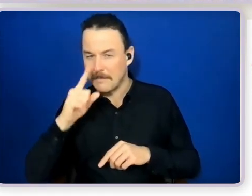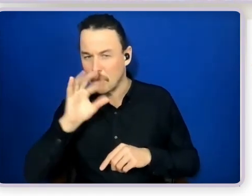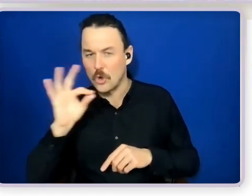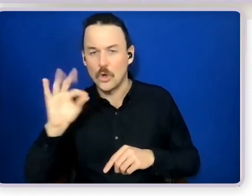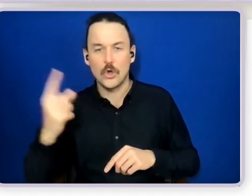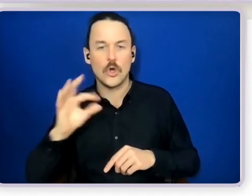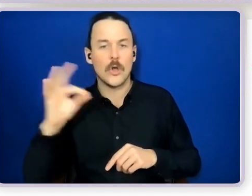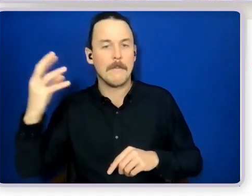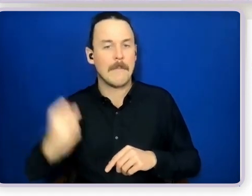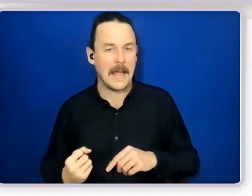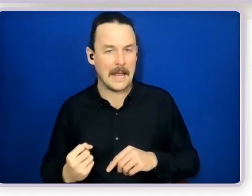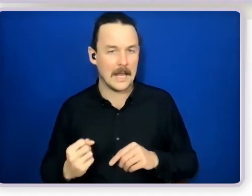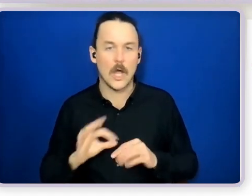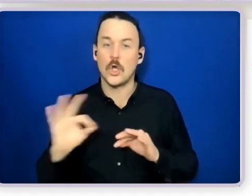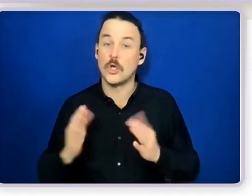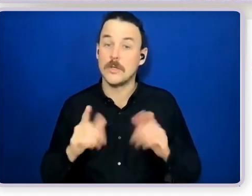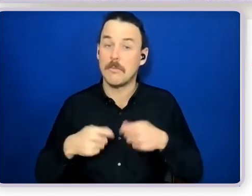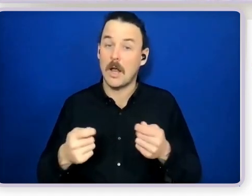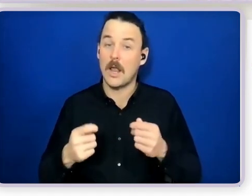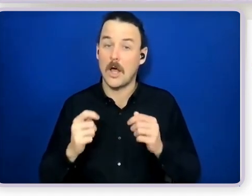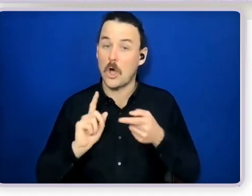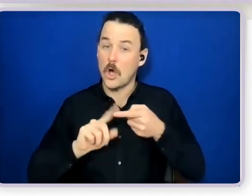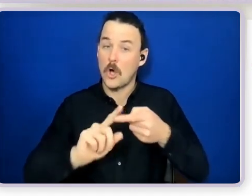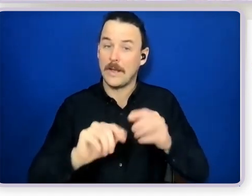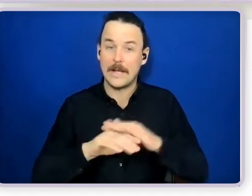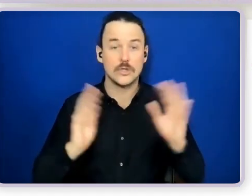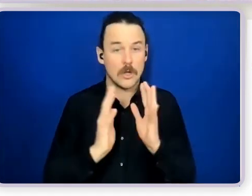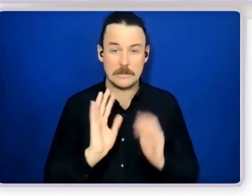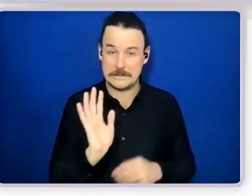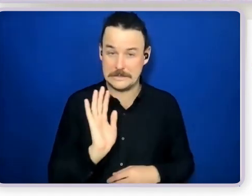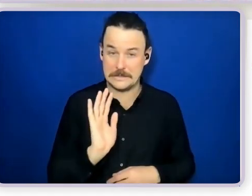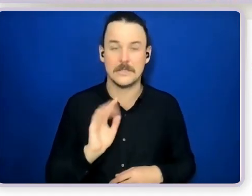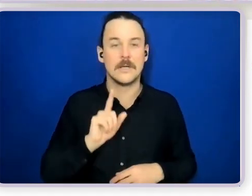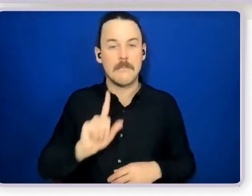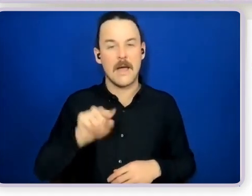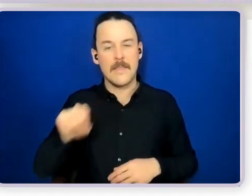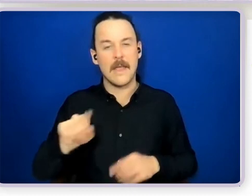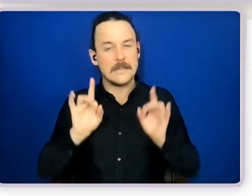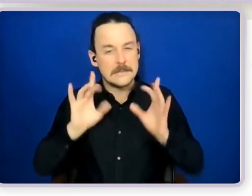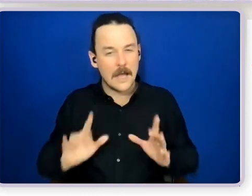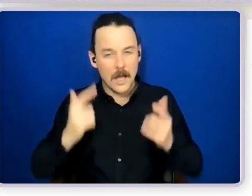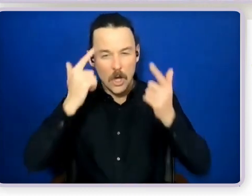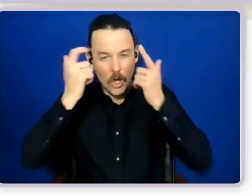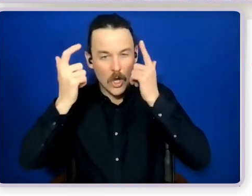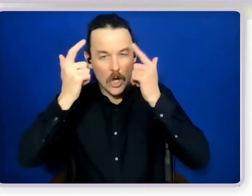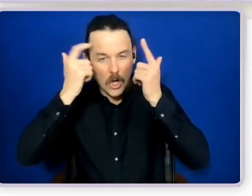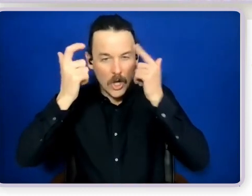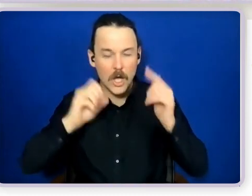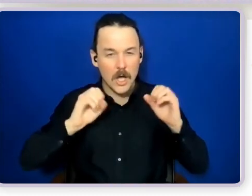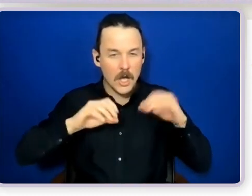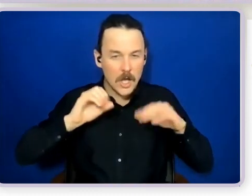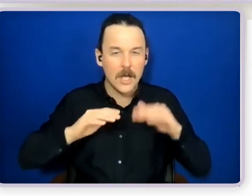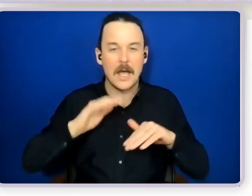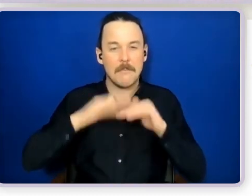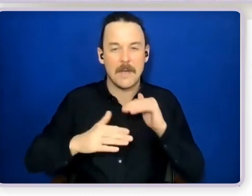ongoing the circle but they may initially form the brainstorming hub about how are we going to get unpaid people in this person's